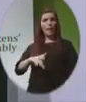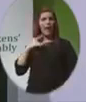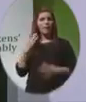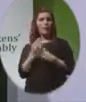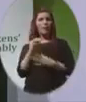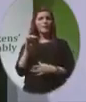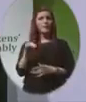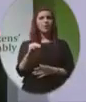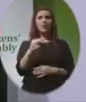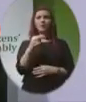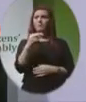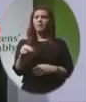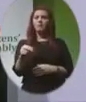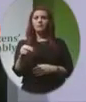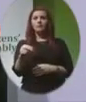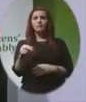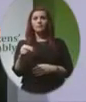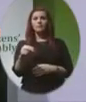a potential human life.